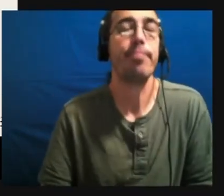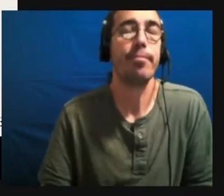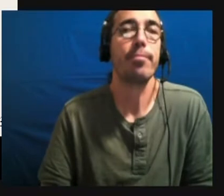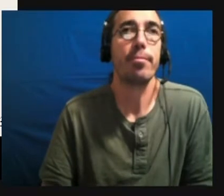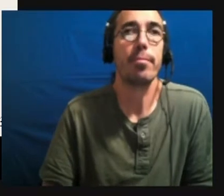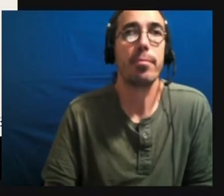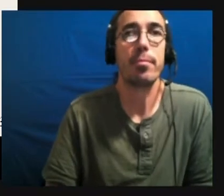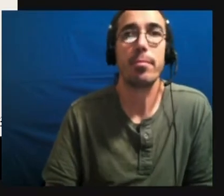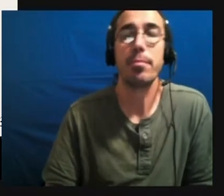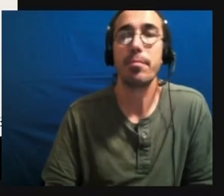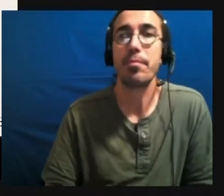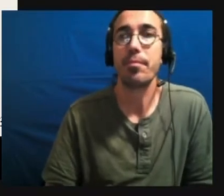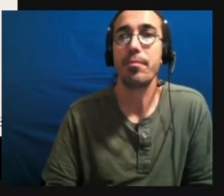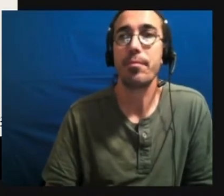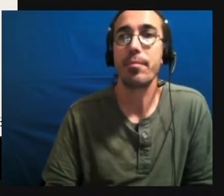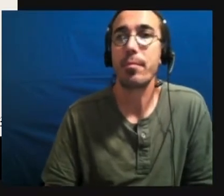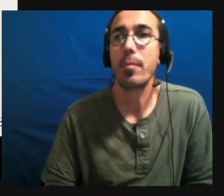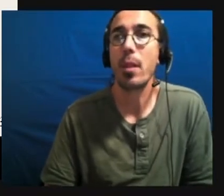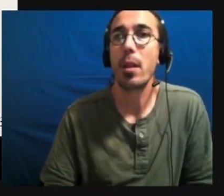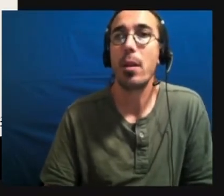Pause here for a little bit of water.